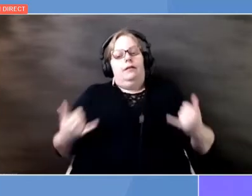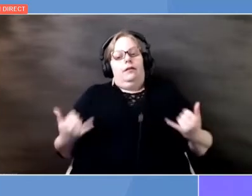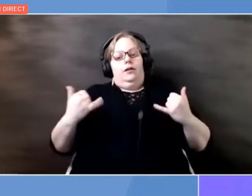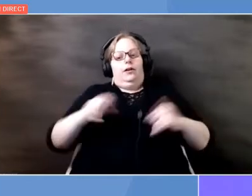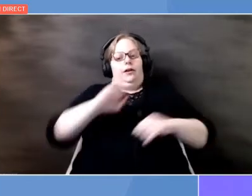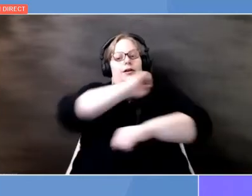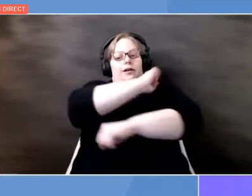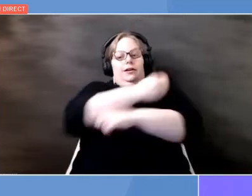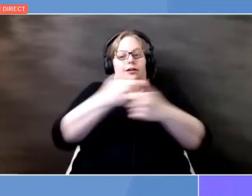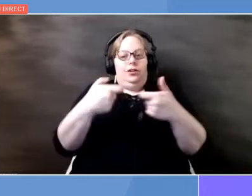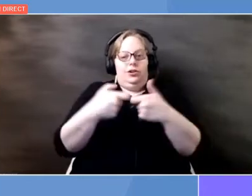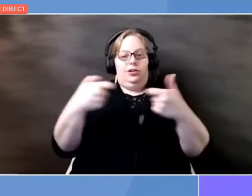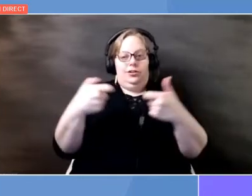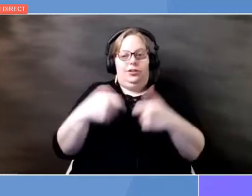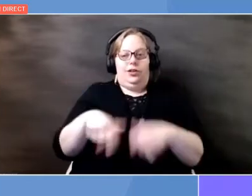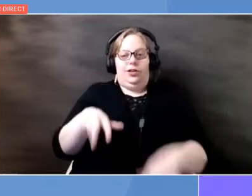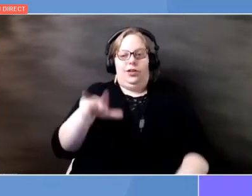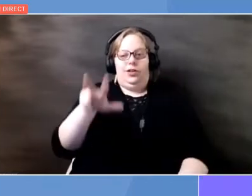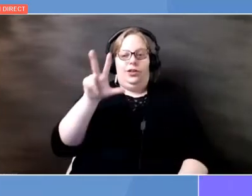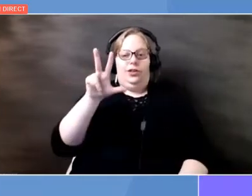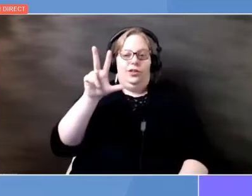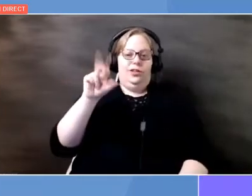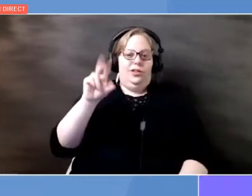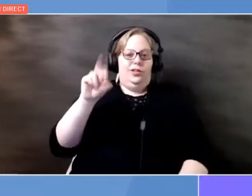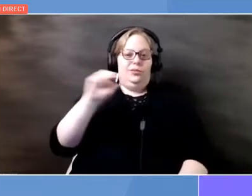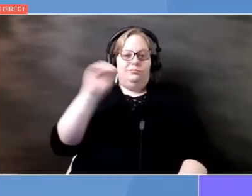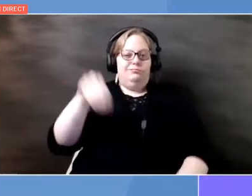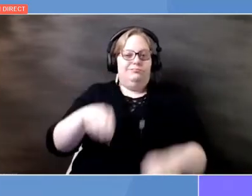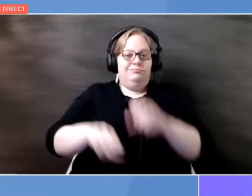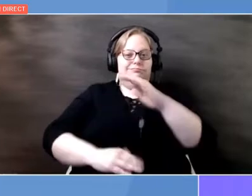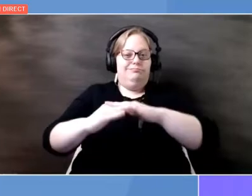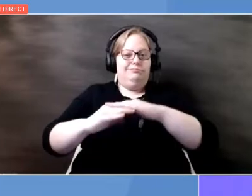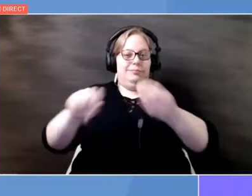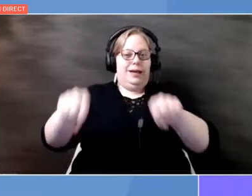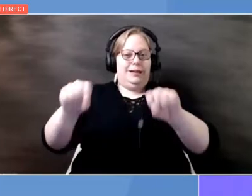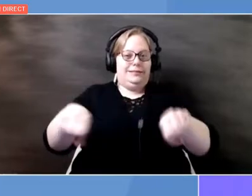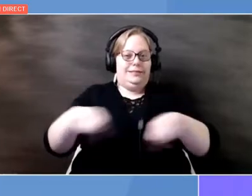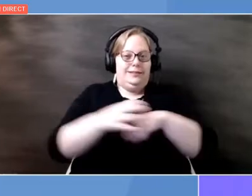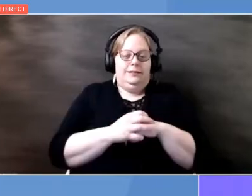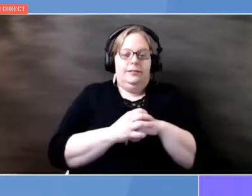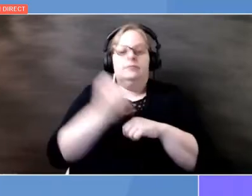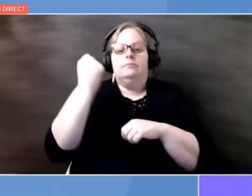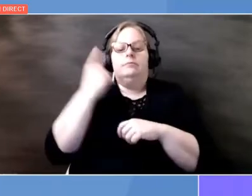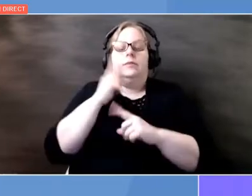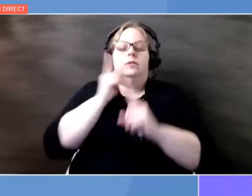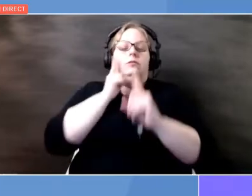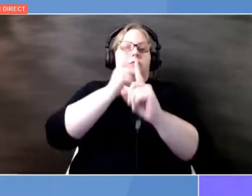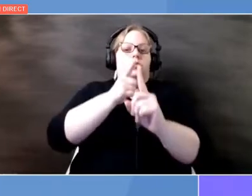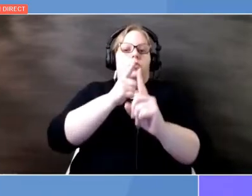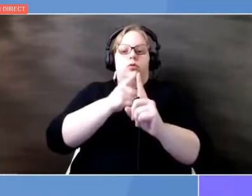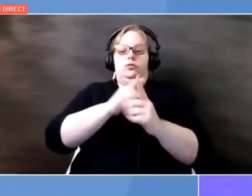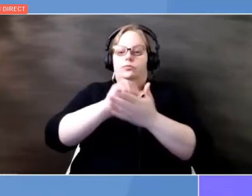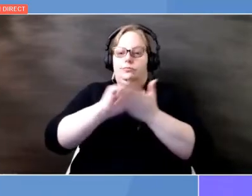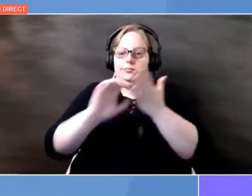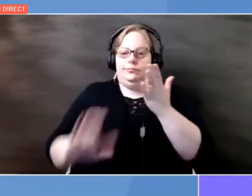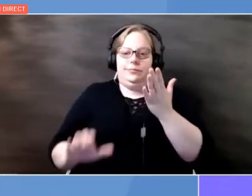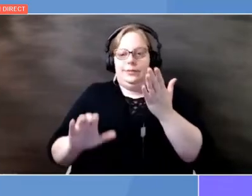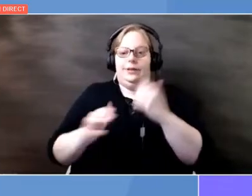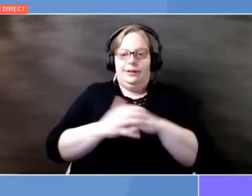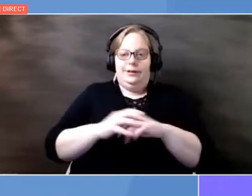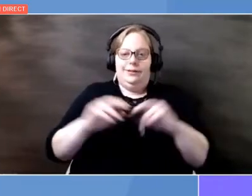30 gigas of capacity. In order to meet our goals of decarbonization, we need to build another 30 gigas.